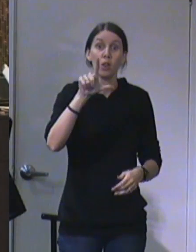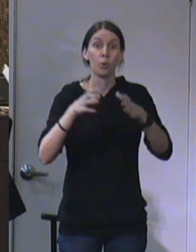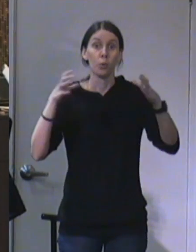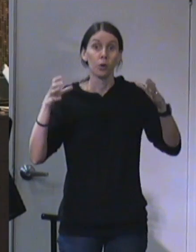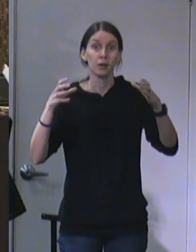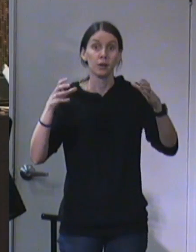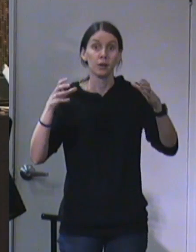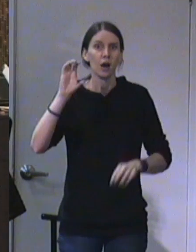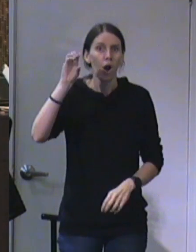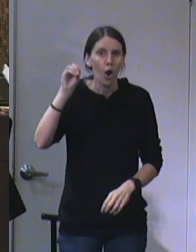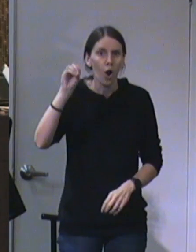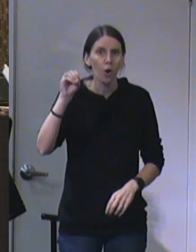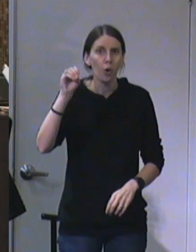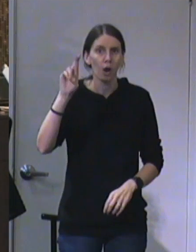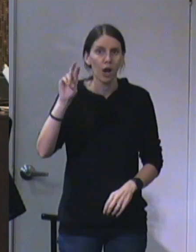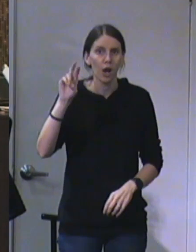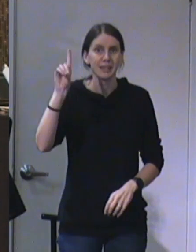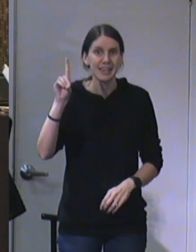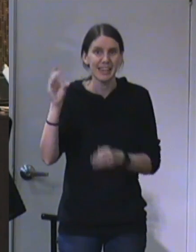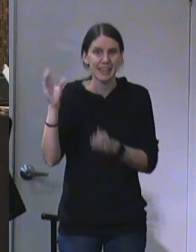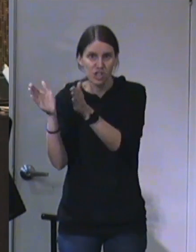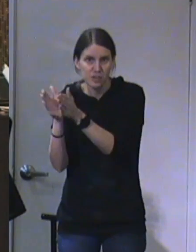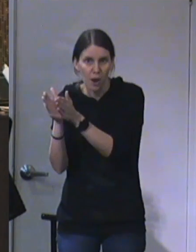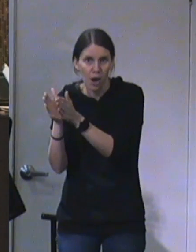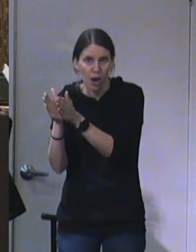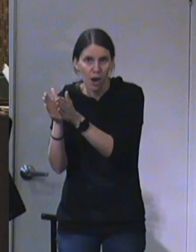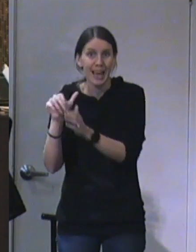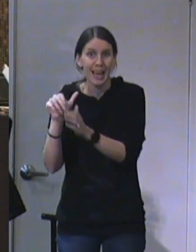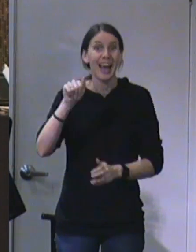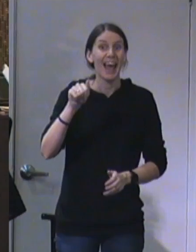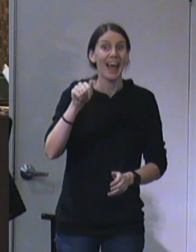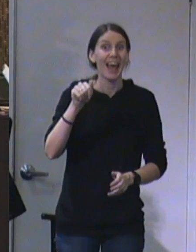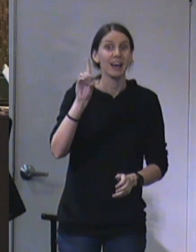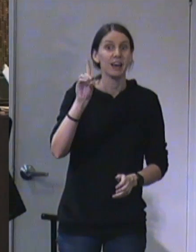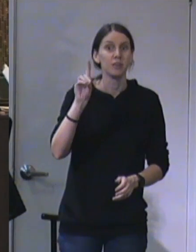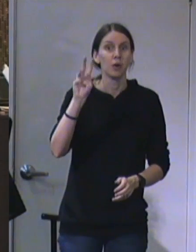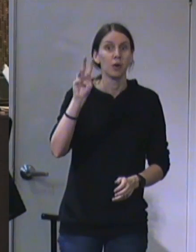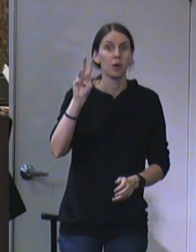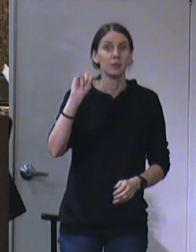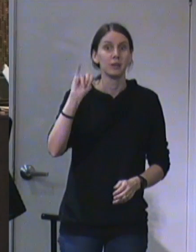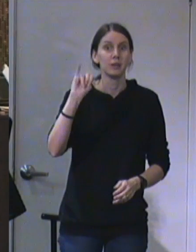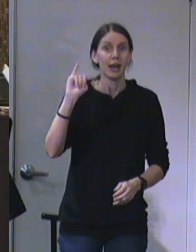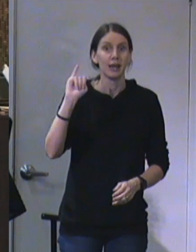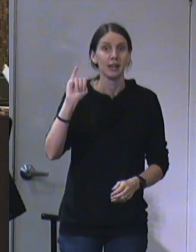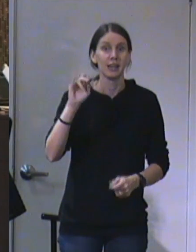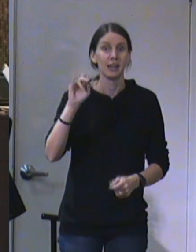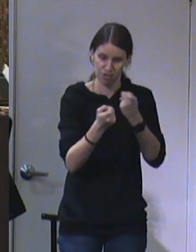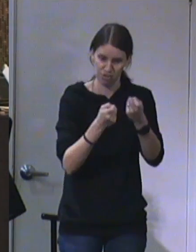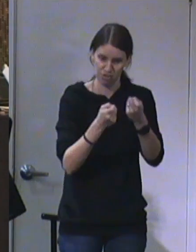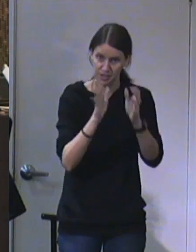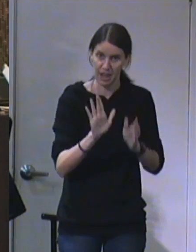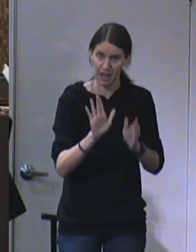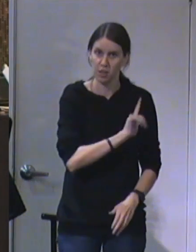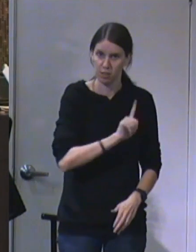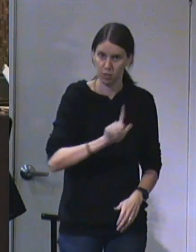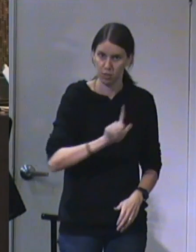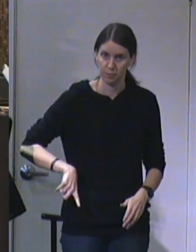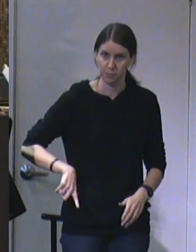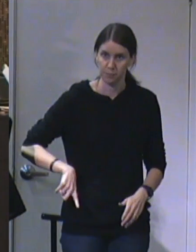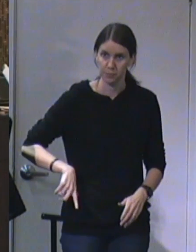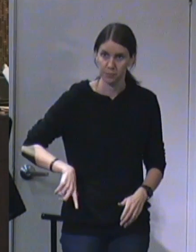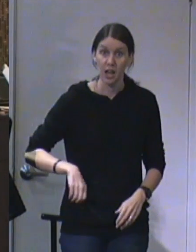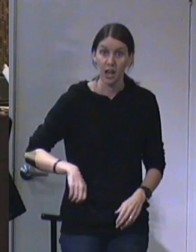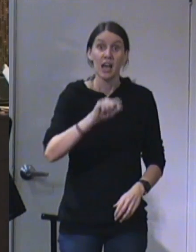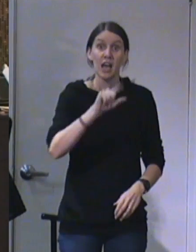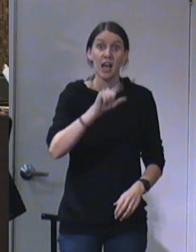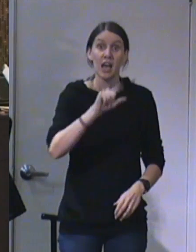small O-R-D. That's when it's Adonai. That's when it's talking about the sovereign Lord, about His power. When it's